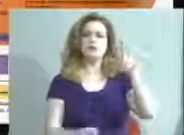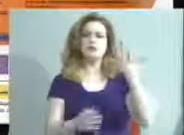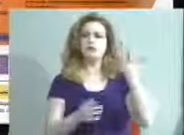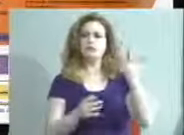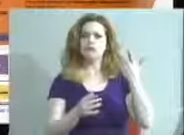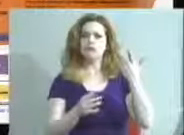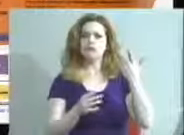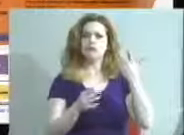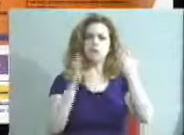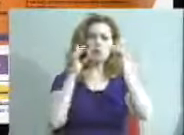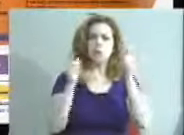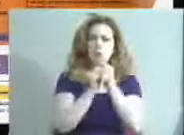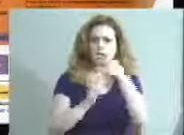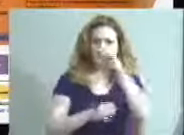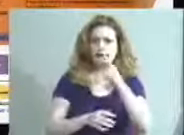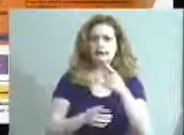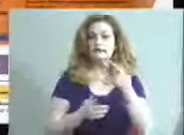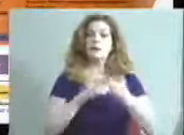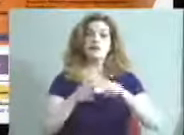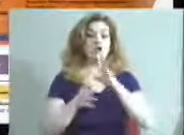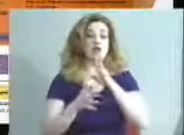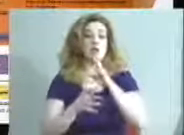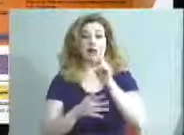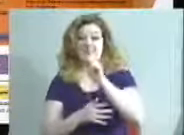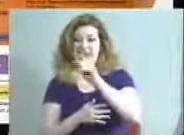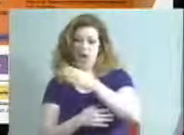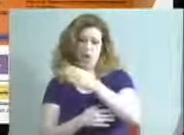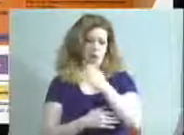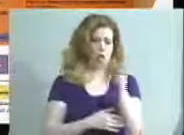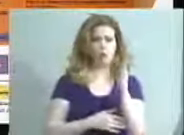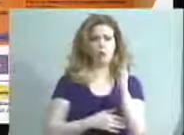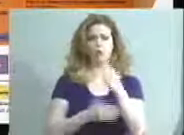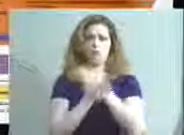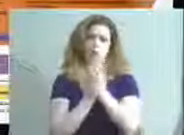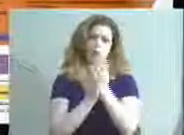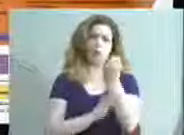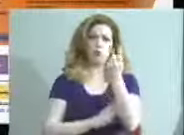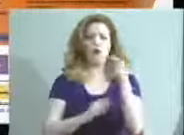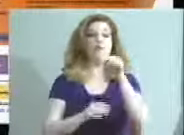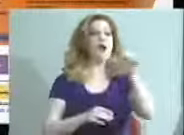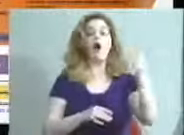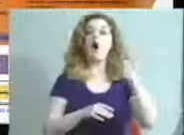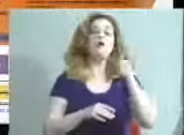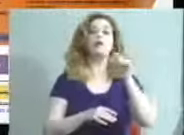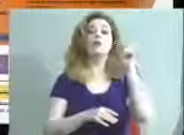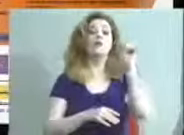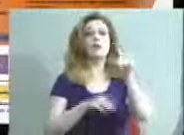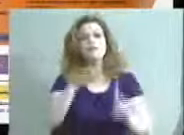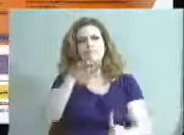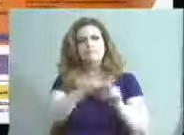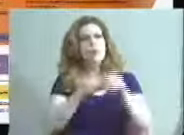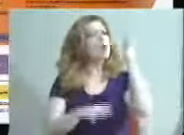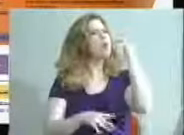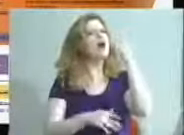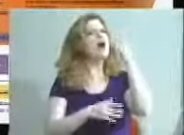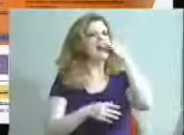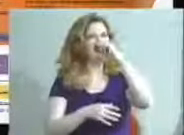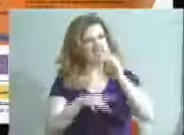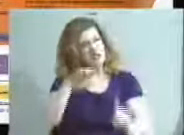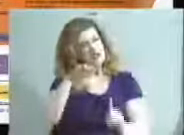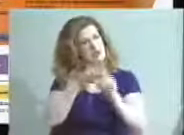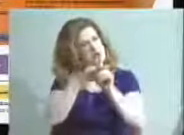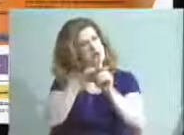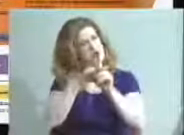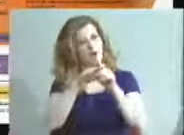And then when we're starting to talk about K-12 cluster, the second cluster, the other question that came up is, you know, why do some kids show up three years